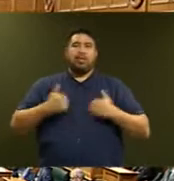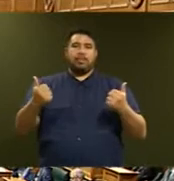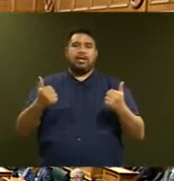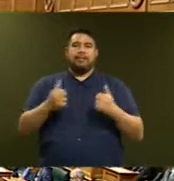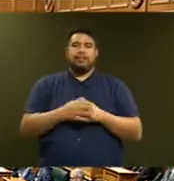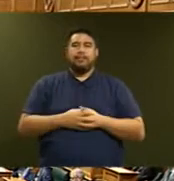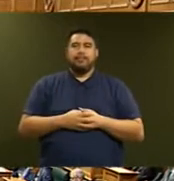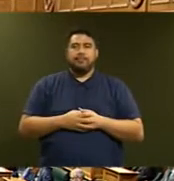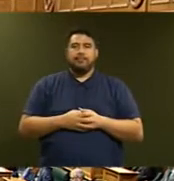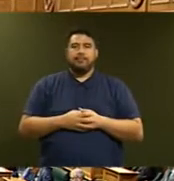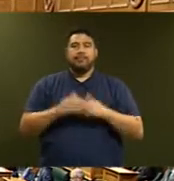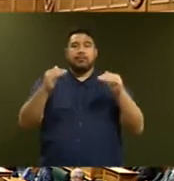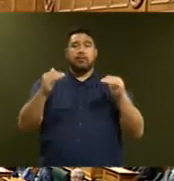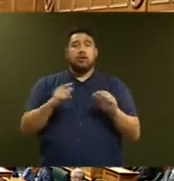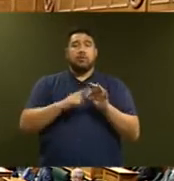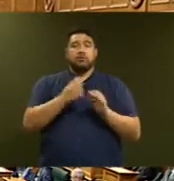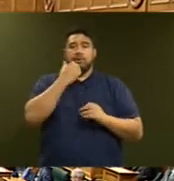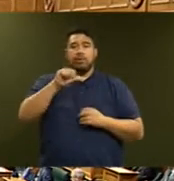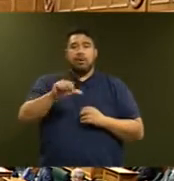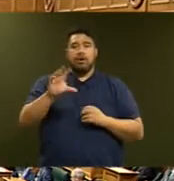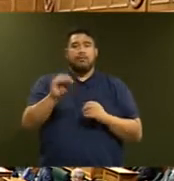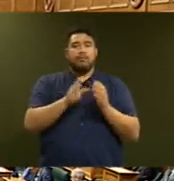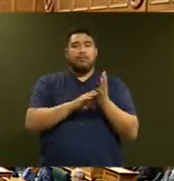Question number nine, the Honourable Mark Mitchell.